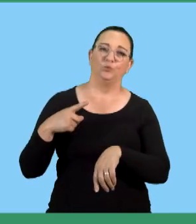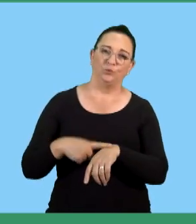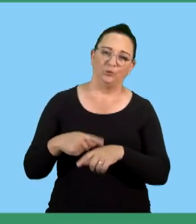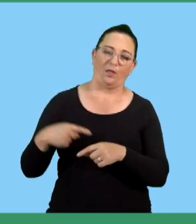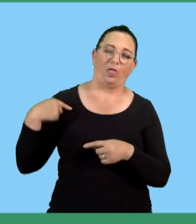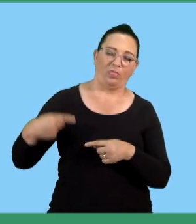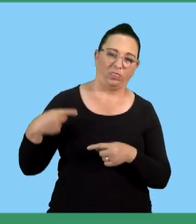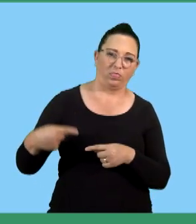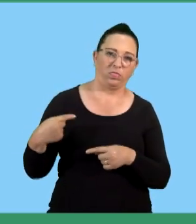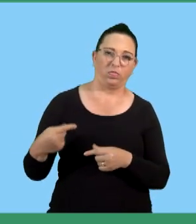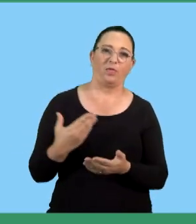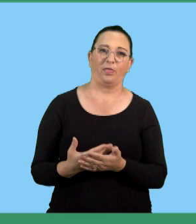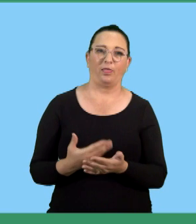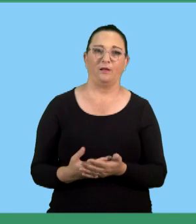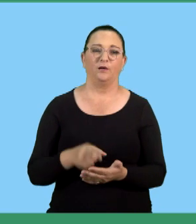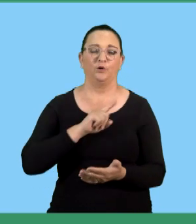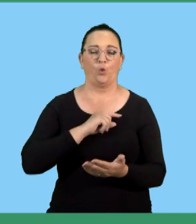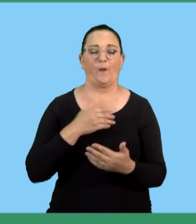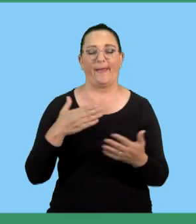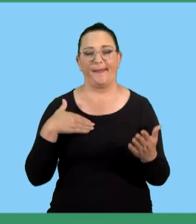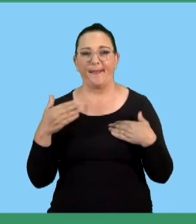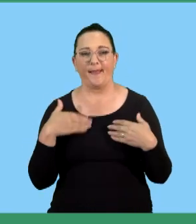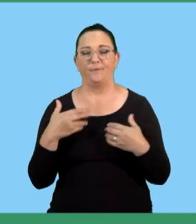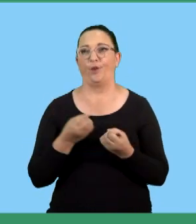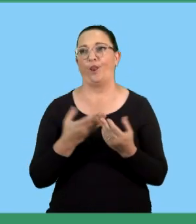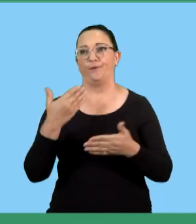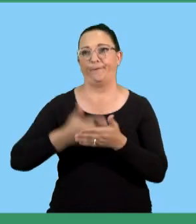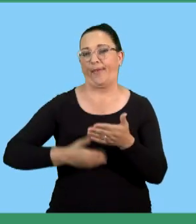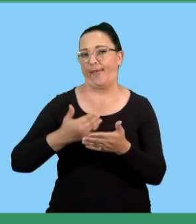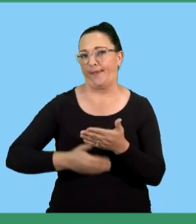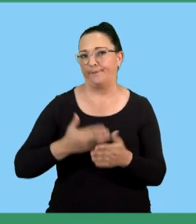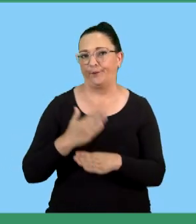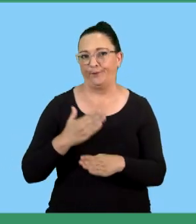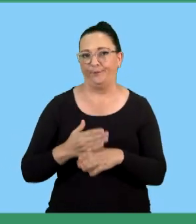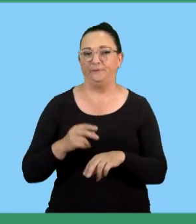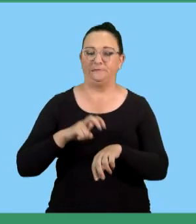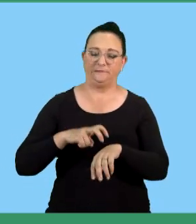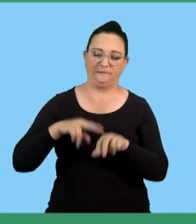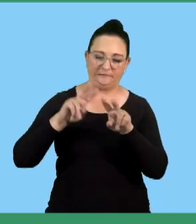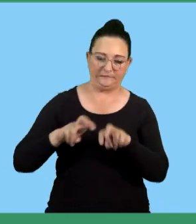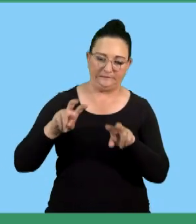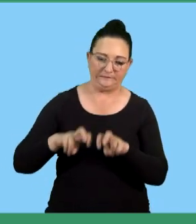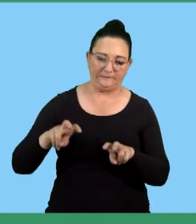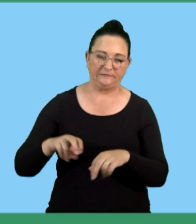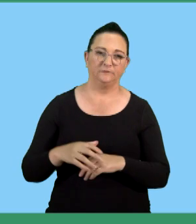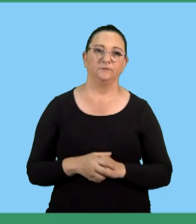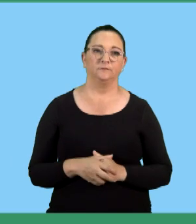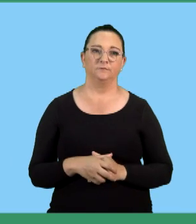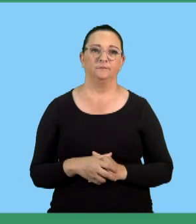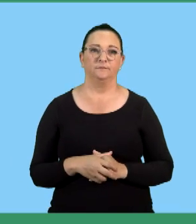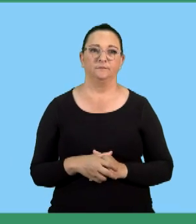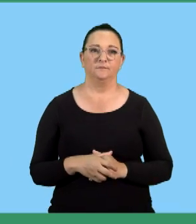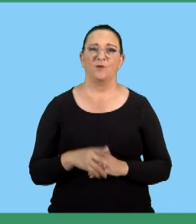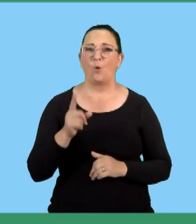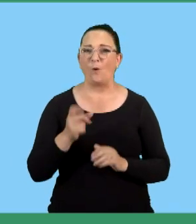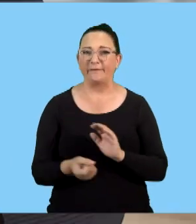referring to the admin work. There's a whole lot of paperwork, a lot of investigations that needs to go through this because we need